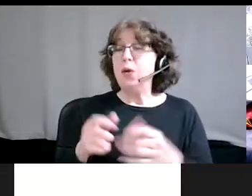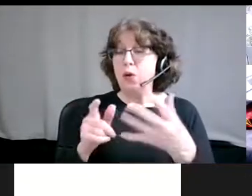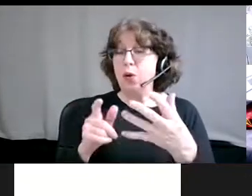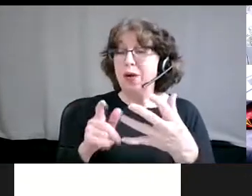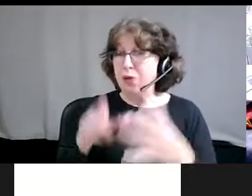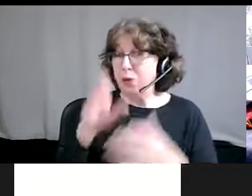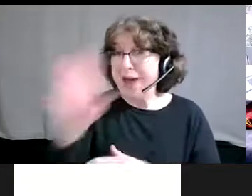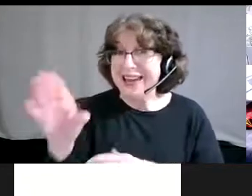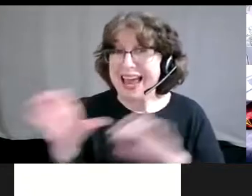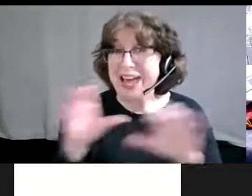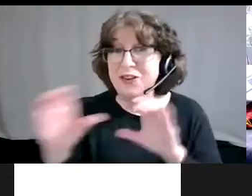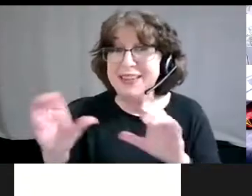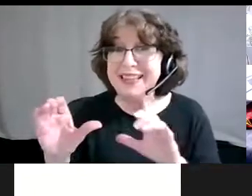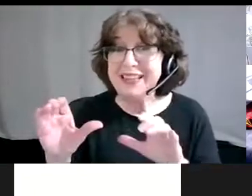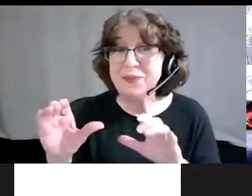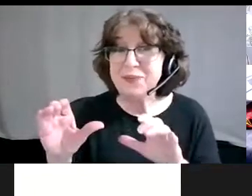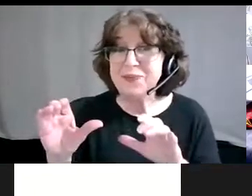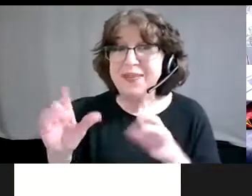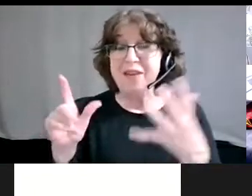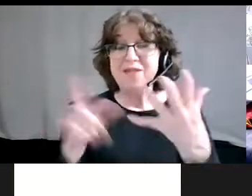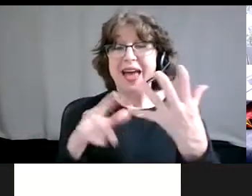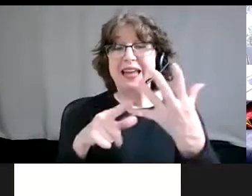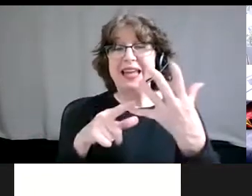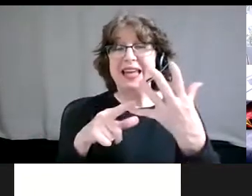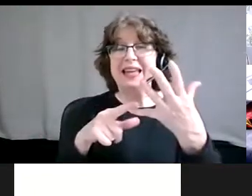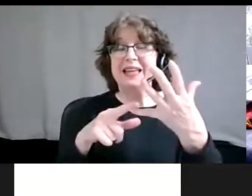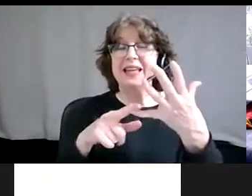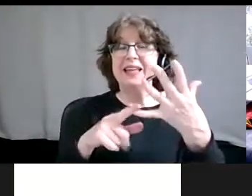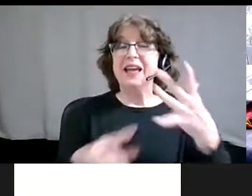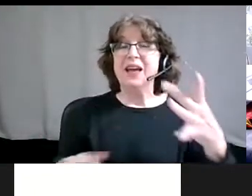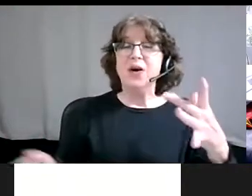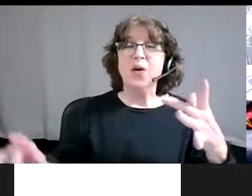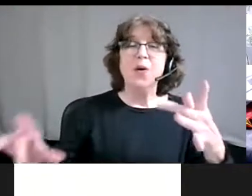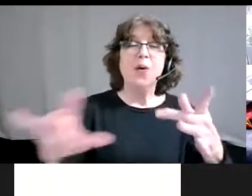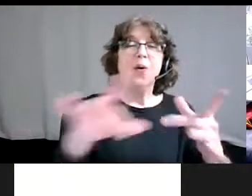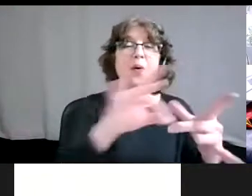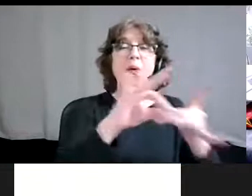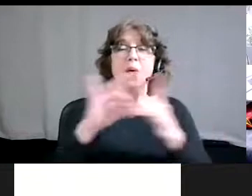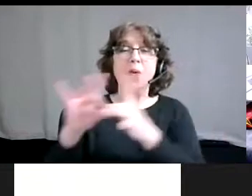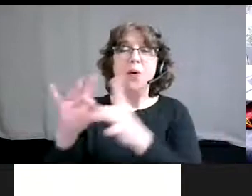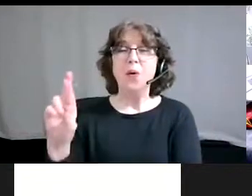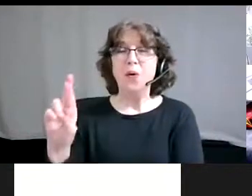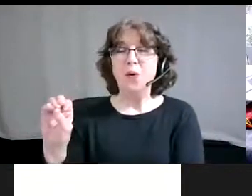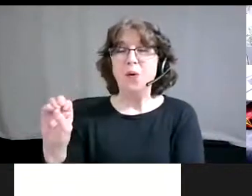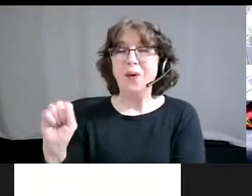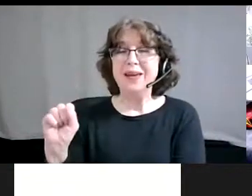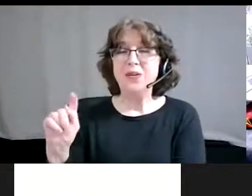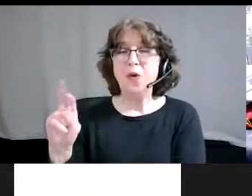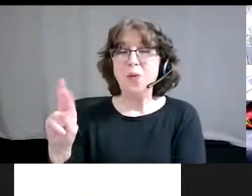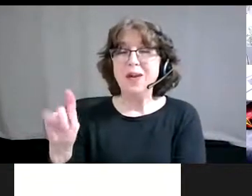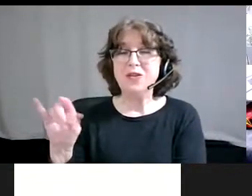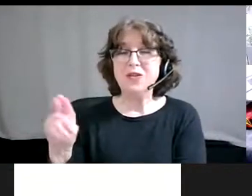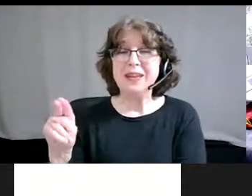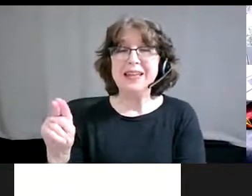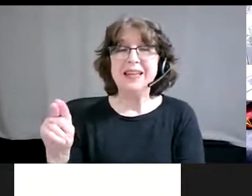restoration, rest, rest is important. And I am, I am,